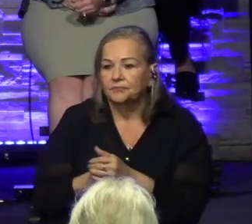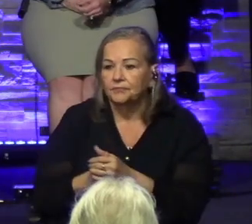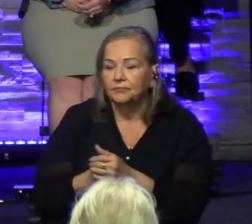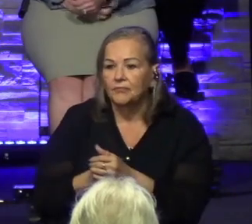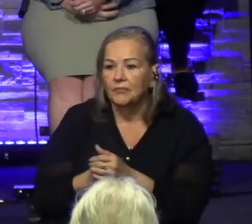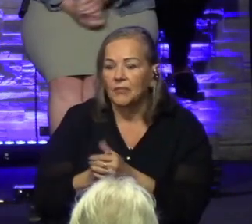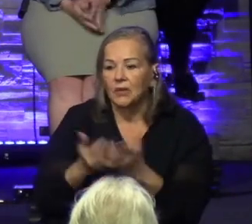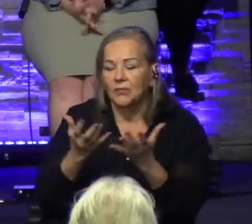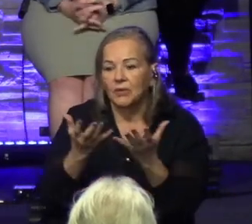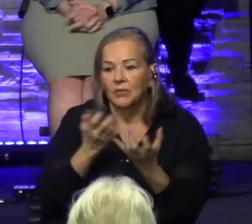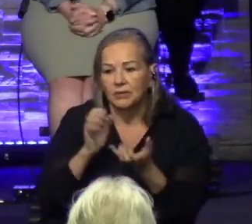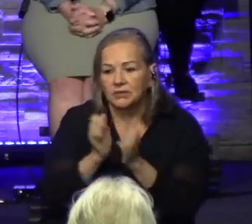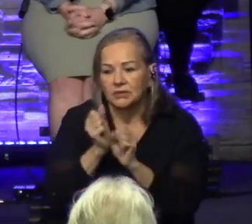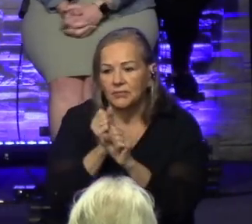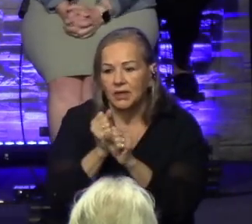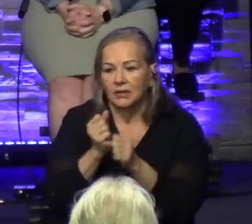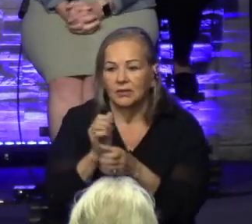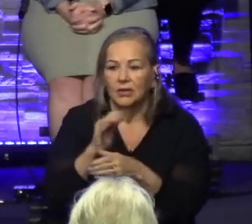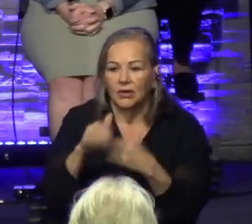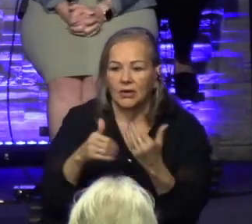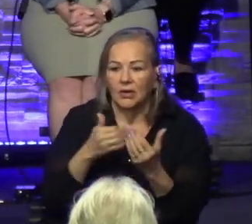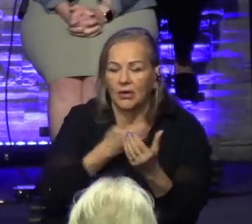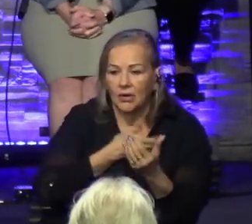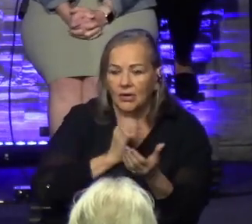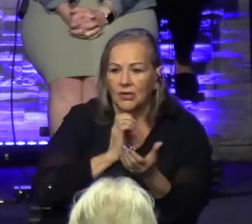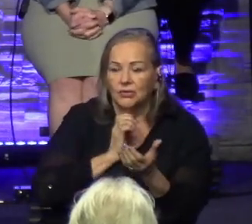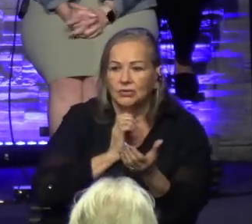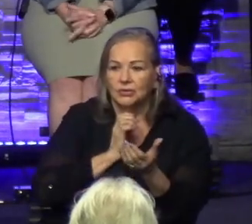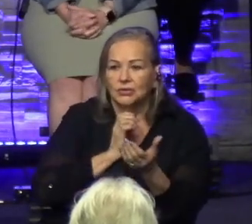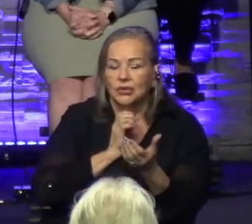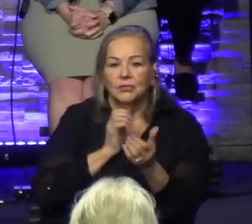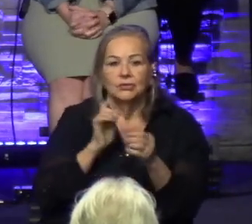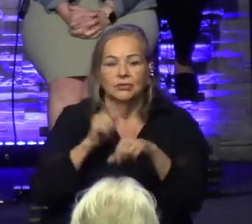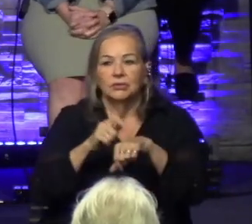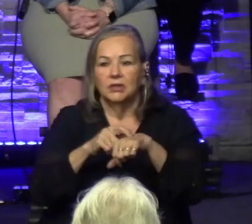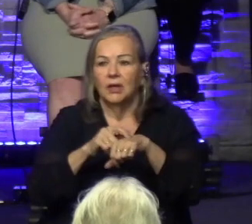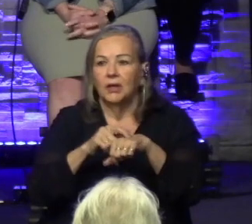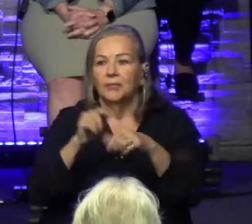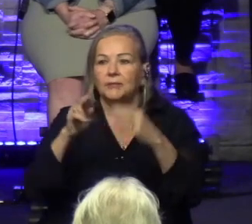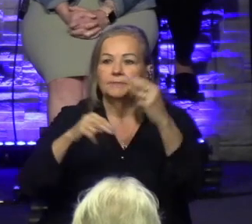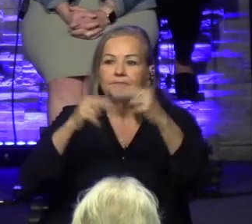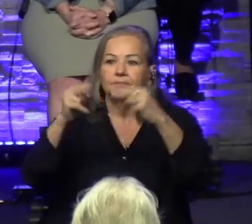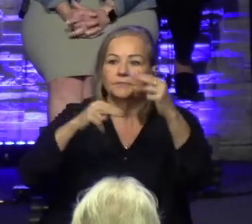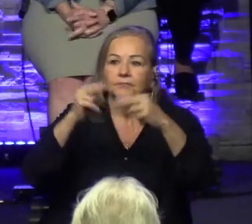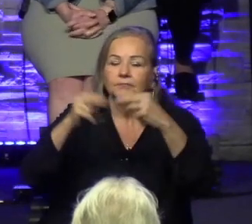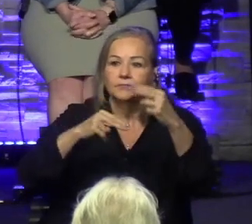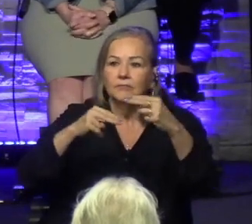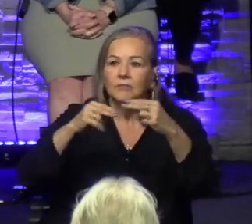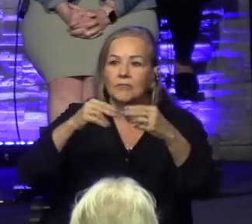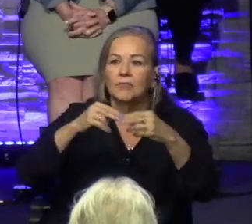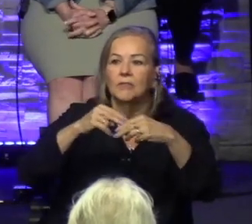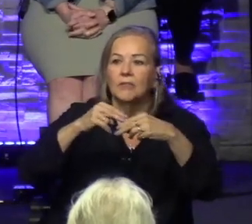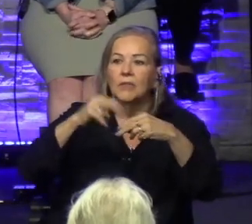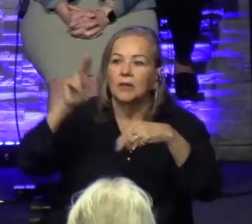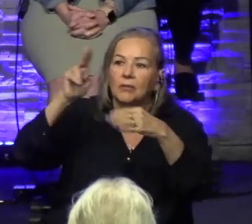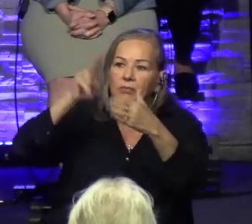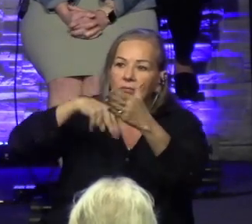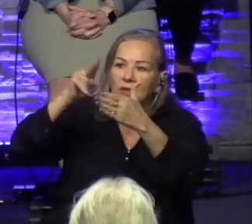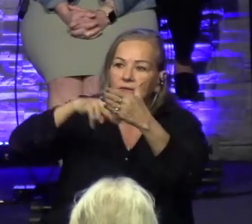So we spent some time and we painted all the walls and we built a stage in our old sanctuary. We added technology